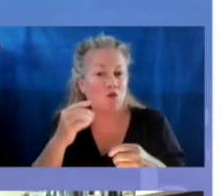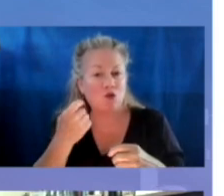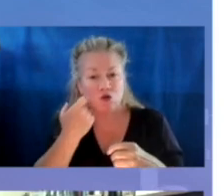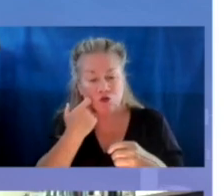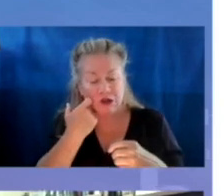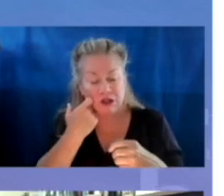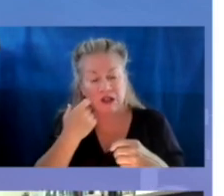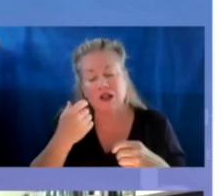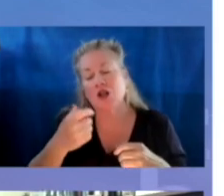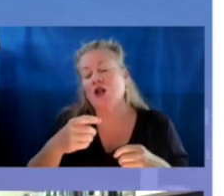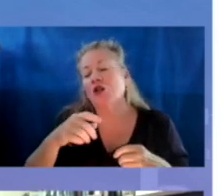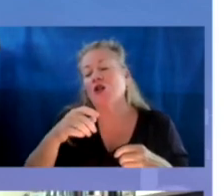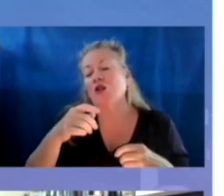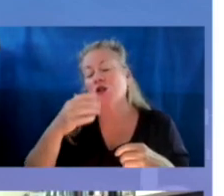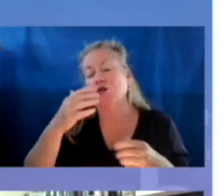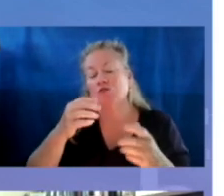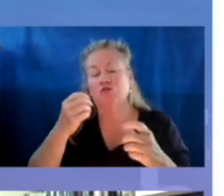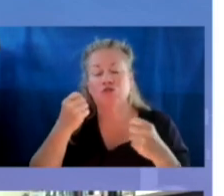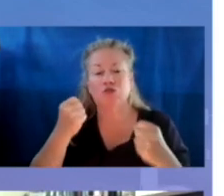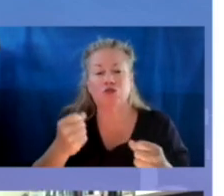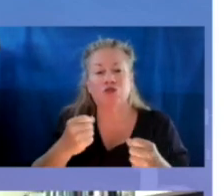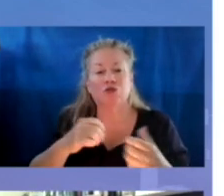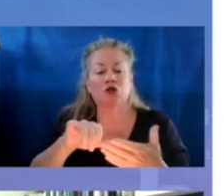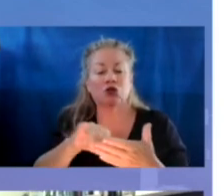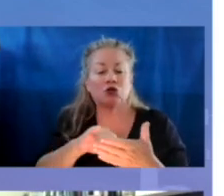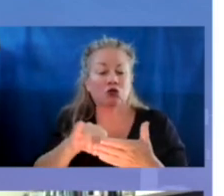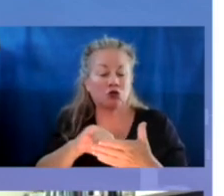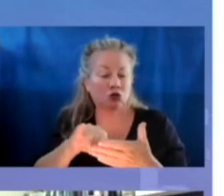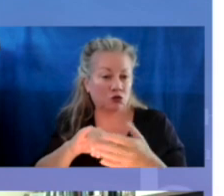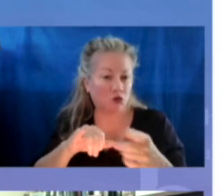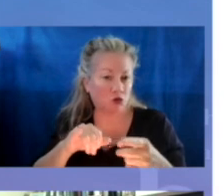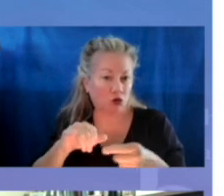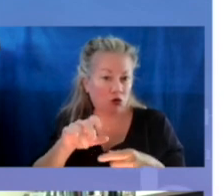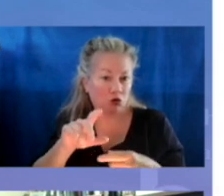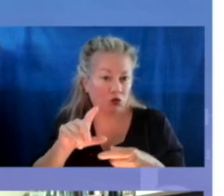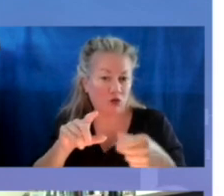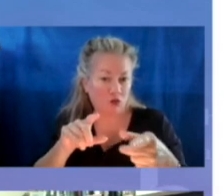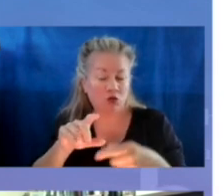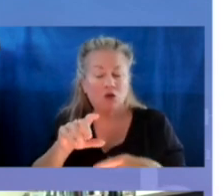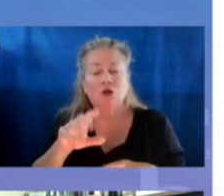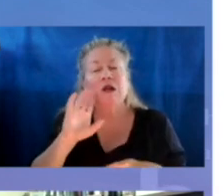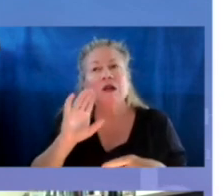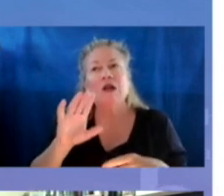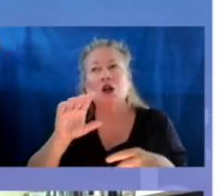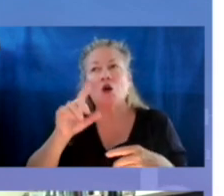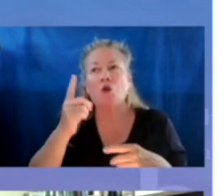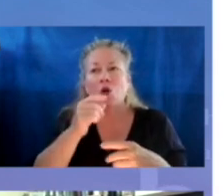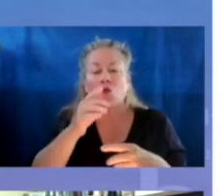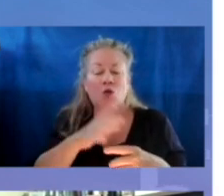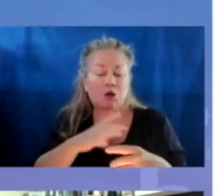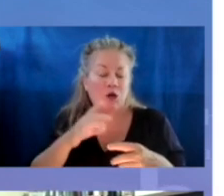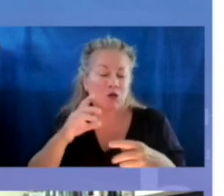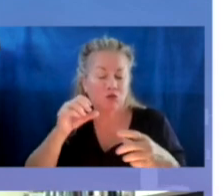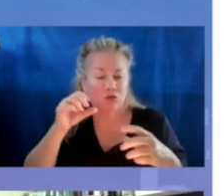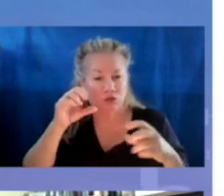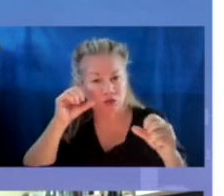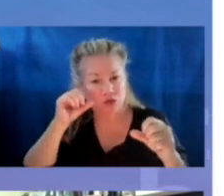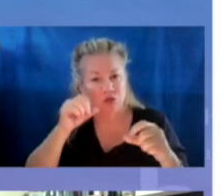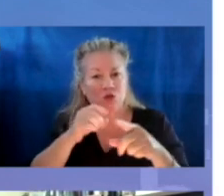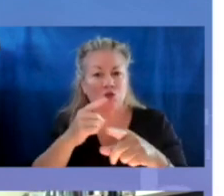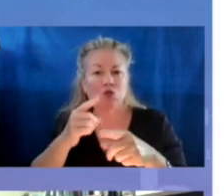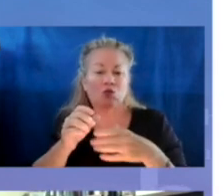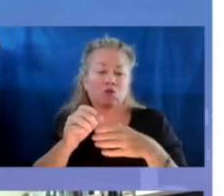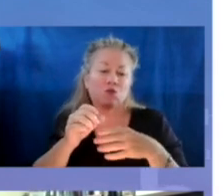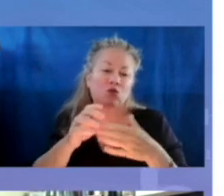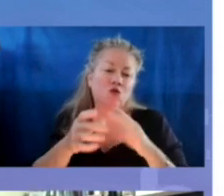in a front-page New York Times story, One Woman Rescue Squad for Homeless Students. It's an amazing story that follows the work of the McKinney